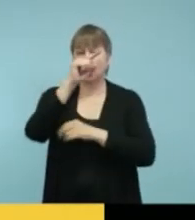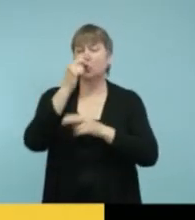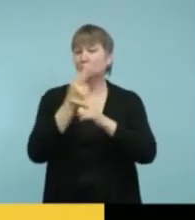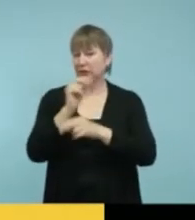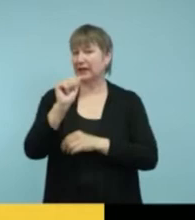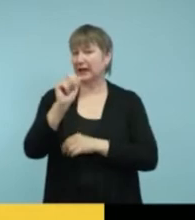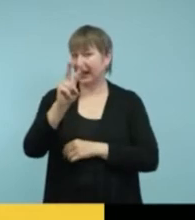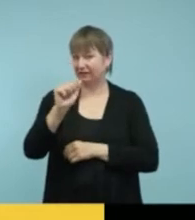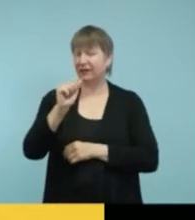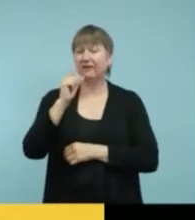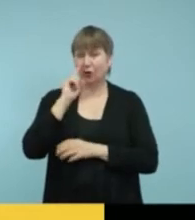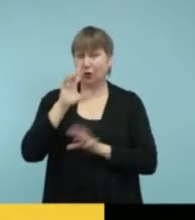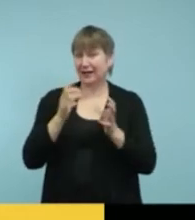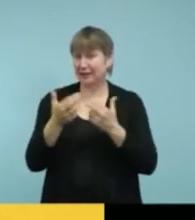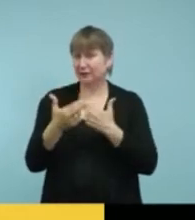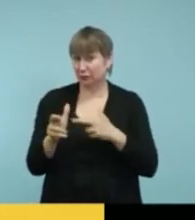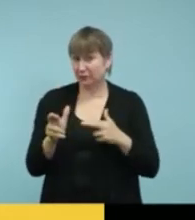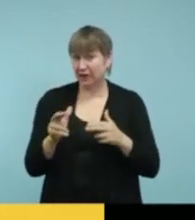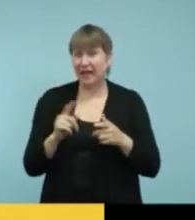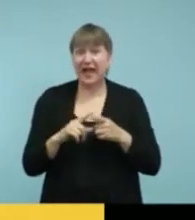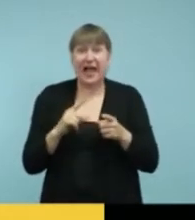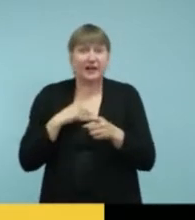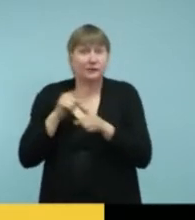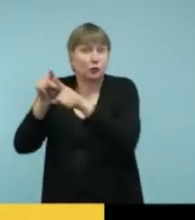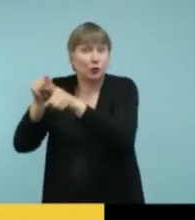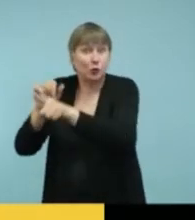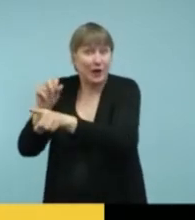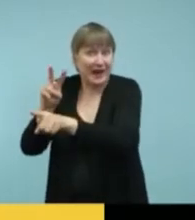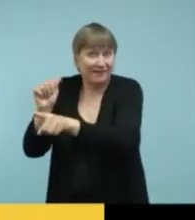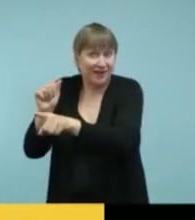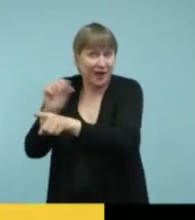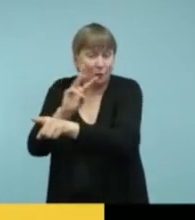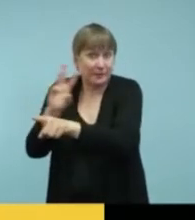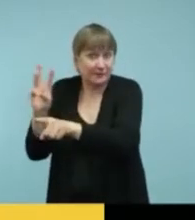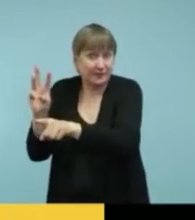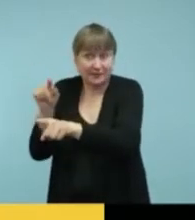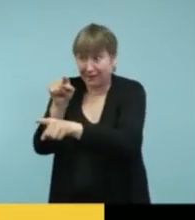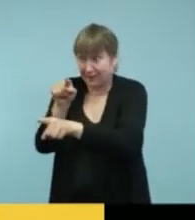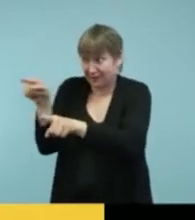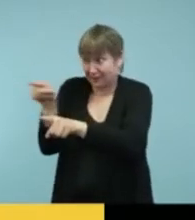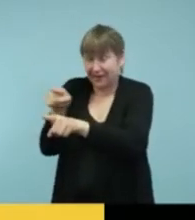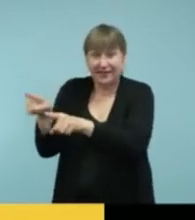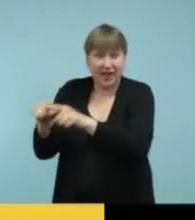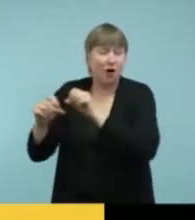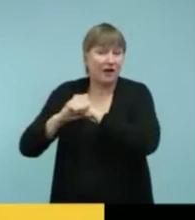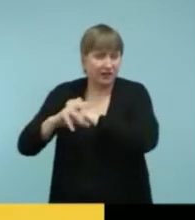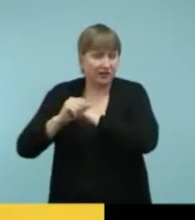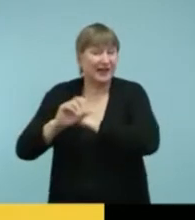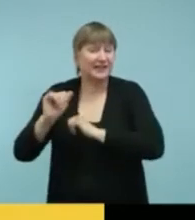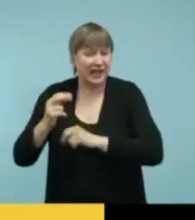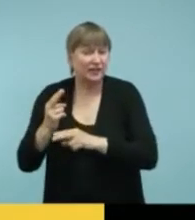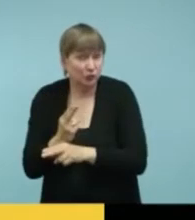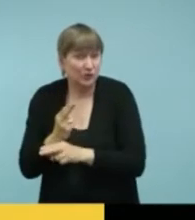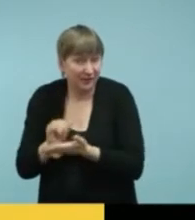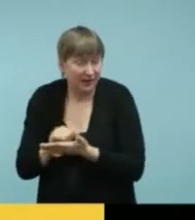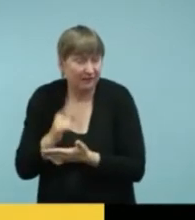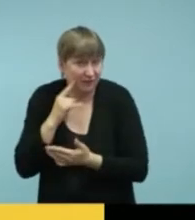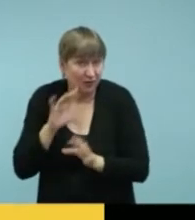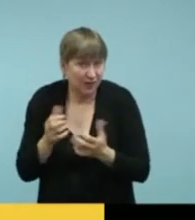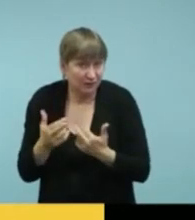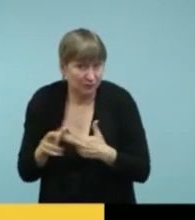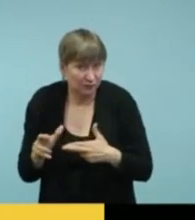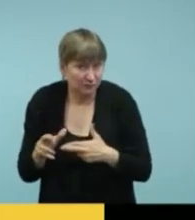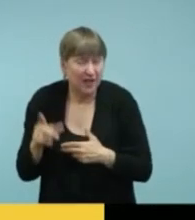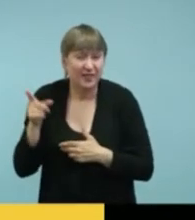classroom setting. And even if you go to the AVA website, you will see that they are advertising that you can use it in the classroom. And